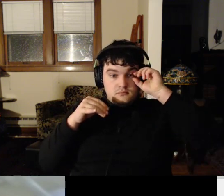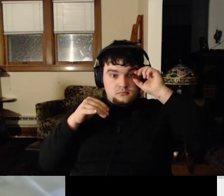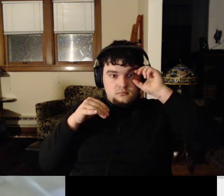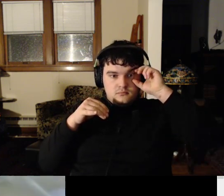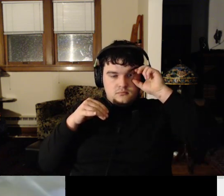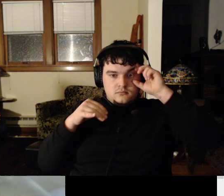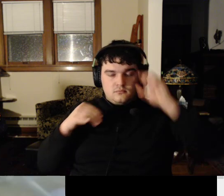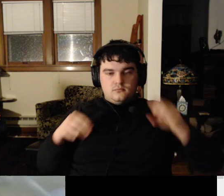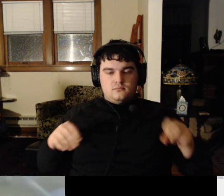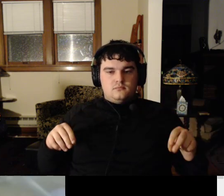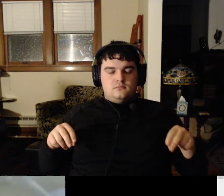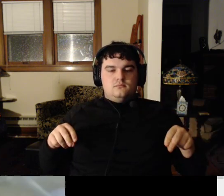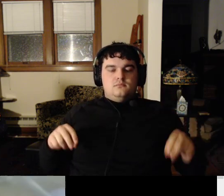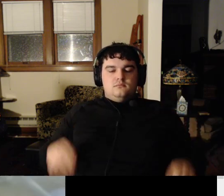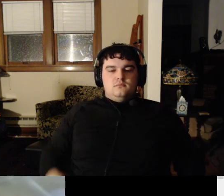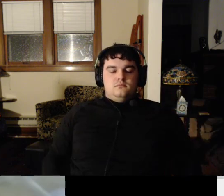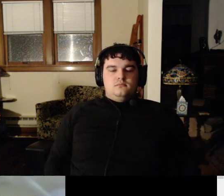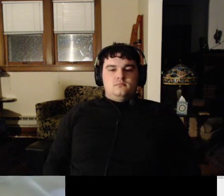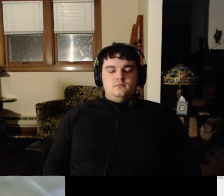Okay. Y'all get coming in.